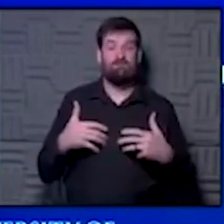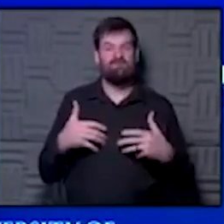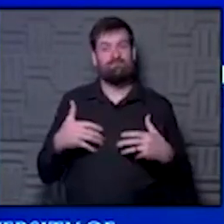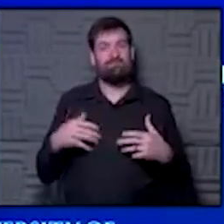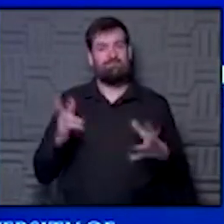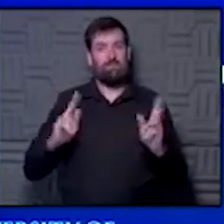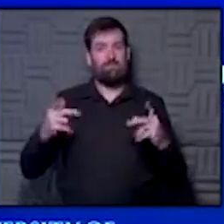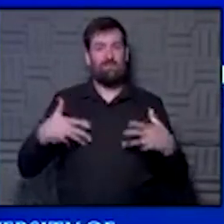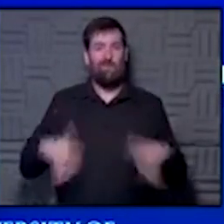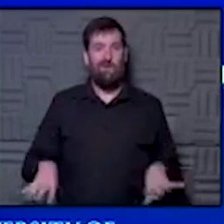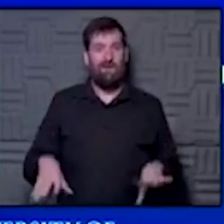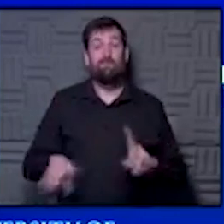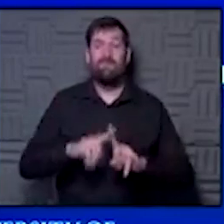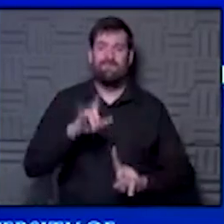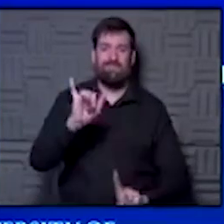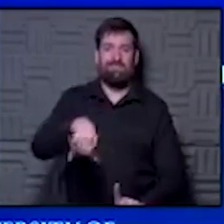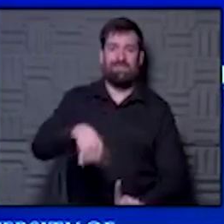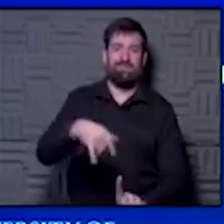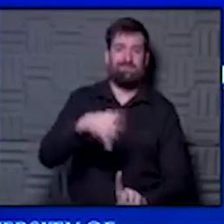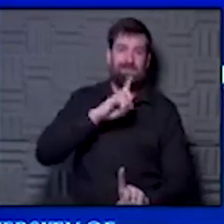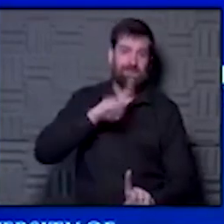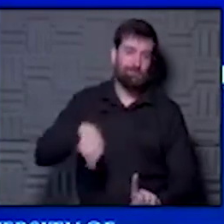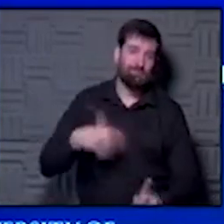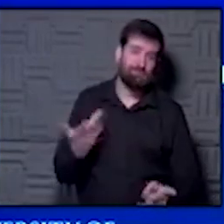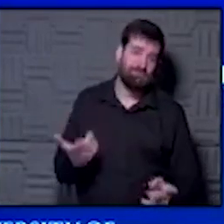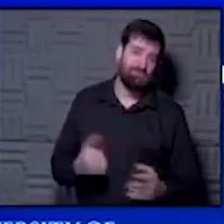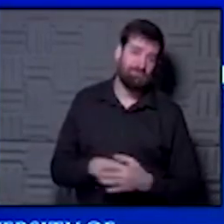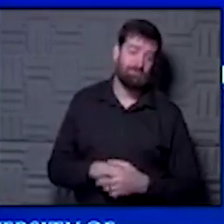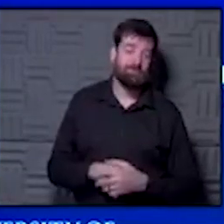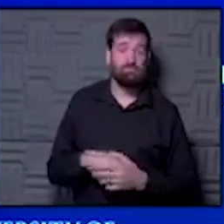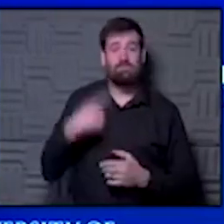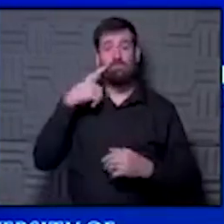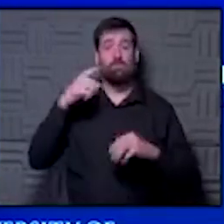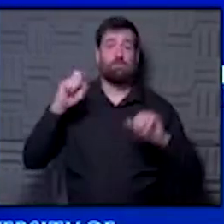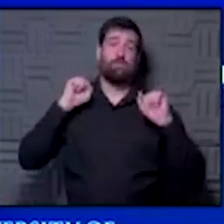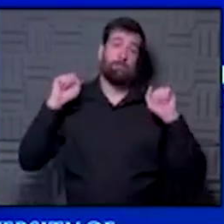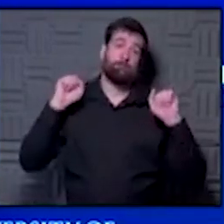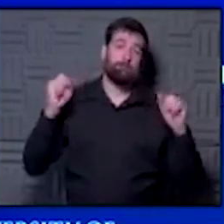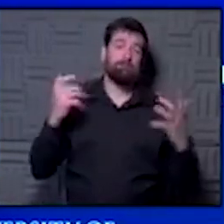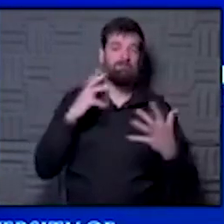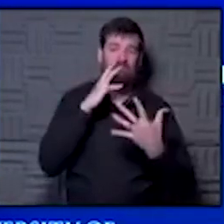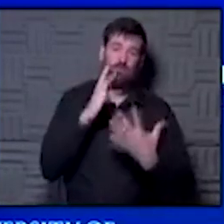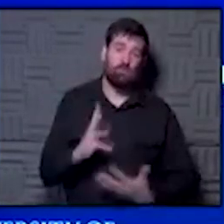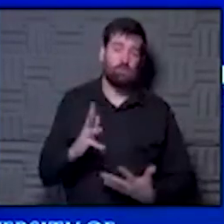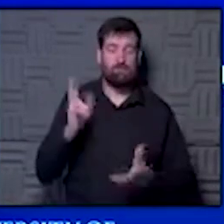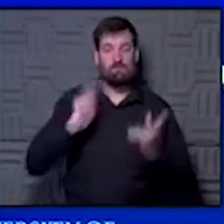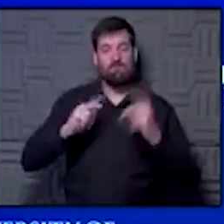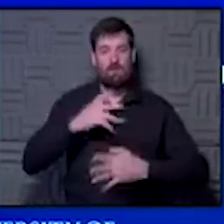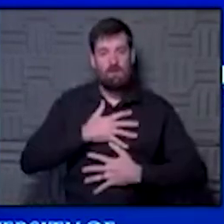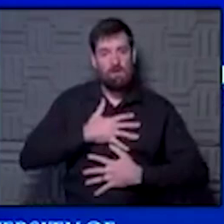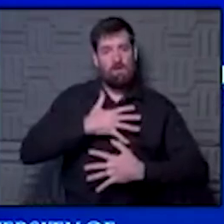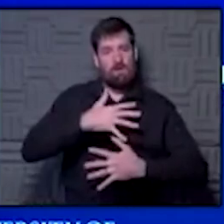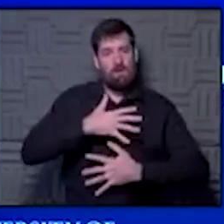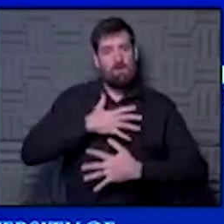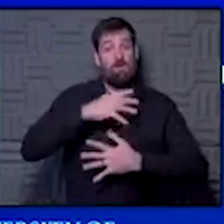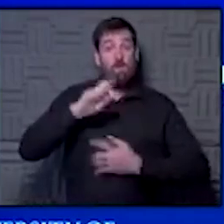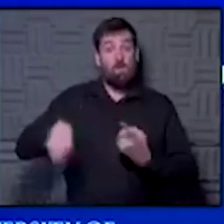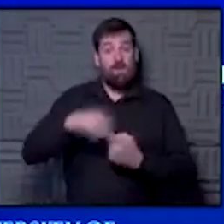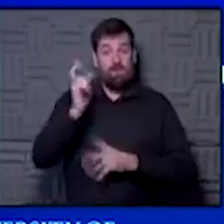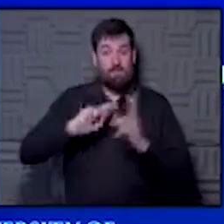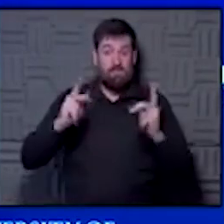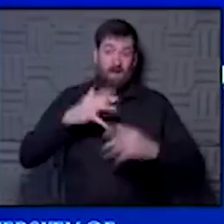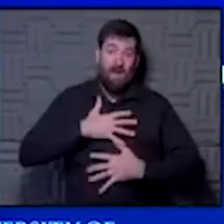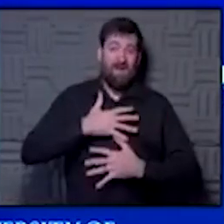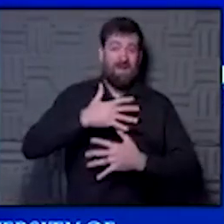hear that answer, but that really is the right answer. And so for gymnasiums, unfortunately, people are breathing harder. And we know when you breathe harder, the